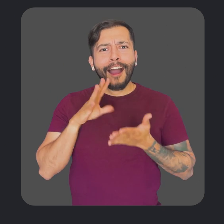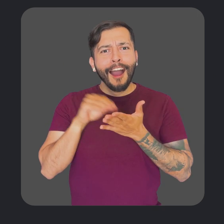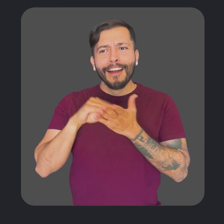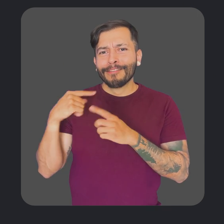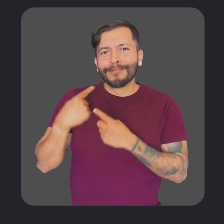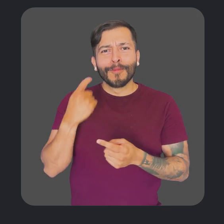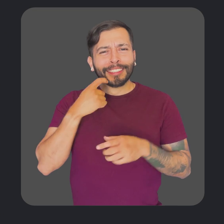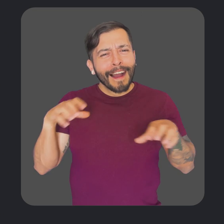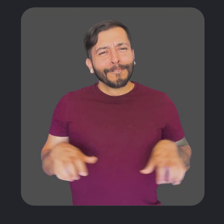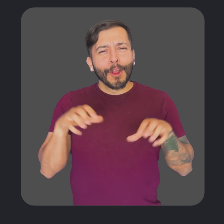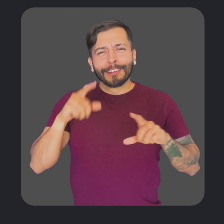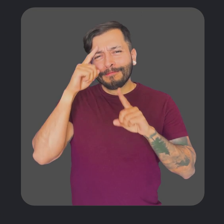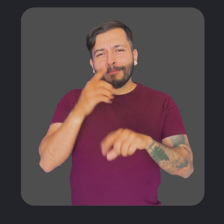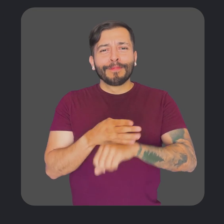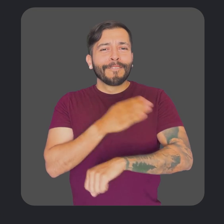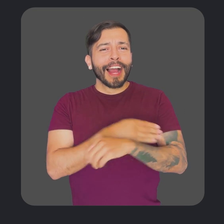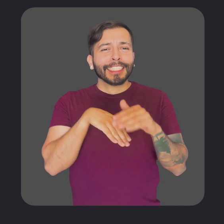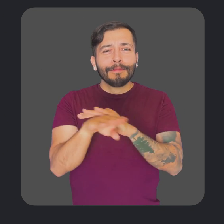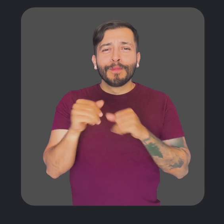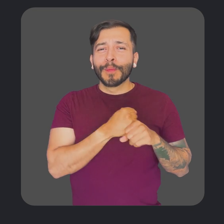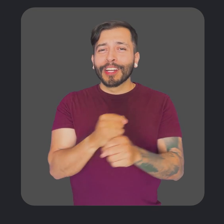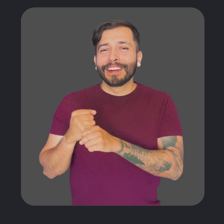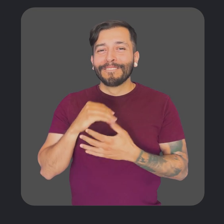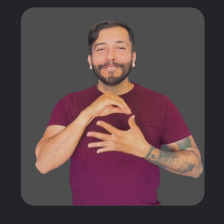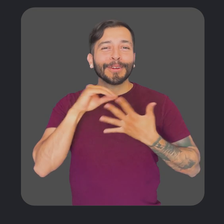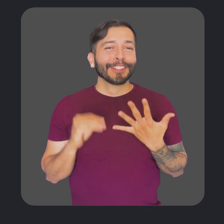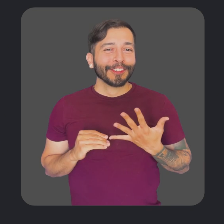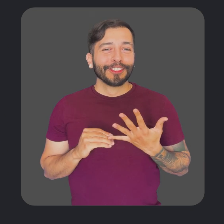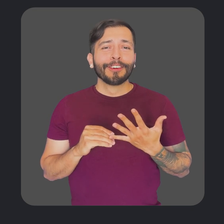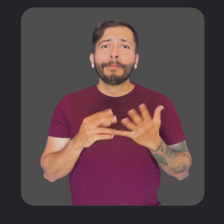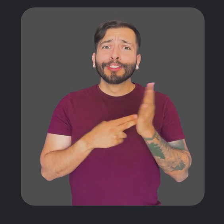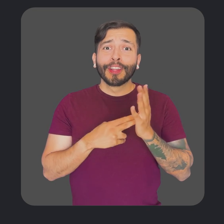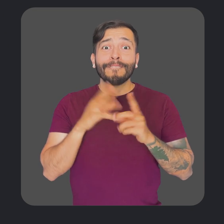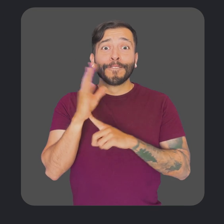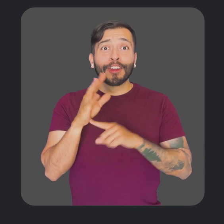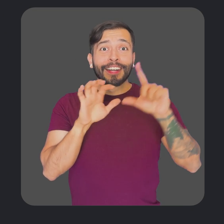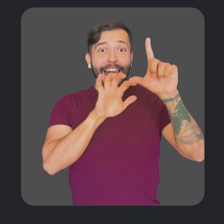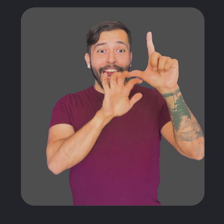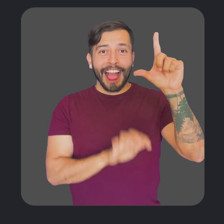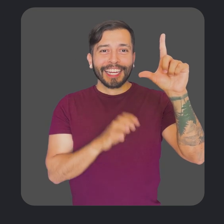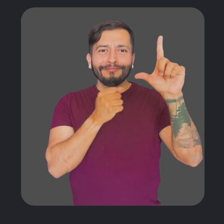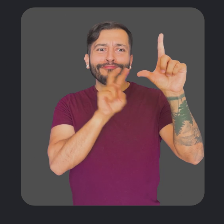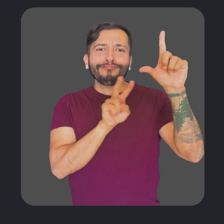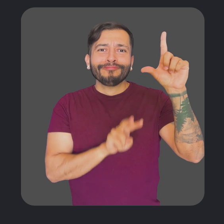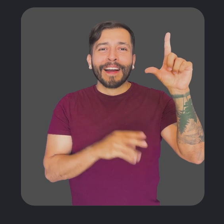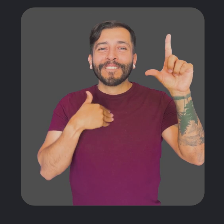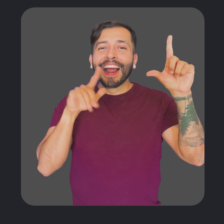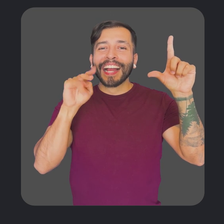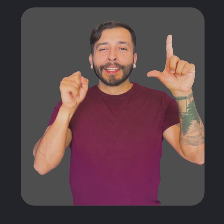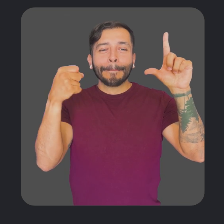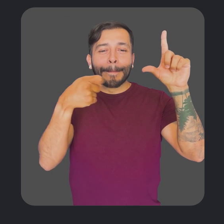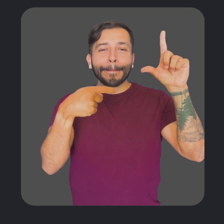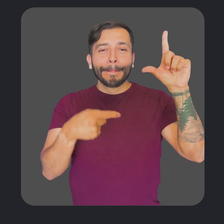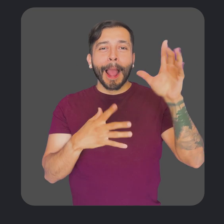you've enjoyed learning about some of our recent efforts to improve our accessibility products and features. Be sure to check out our YouTube video notes where we've linked